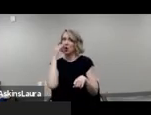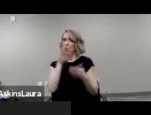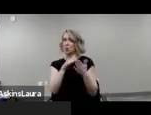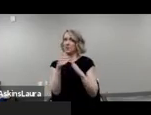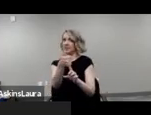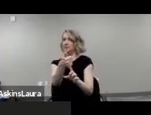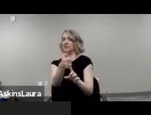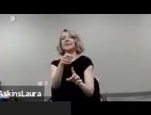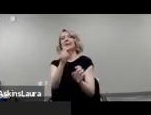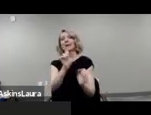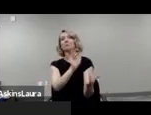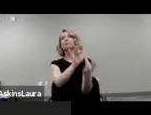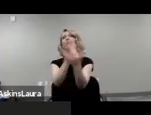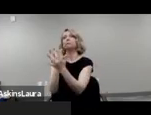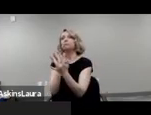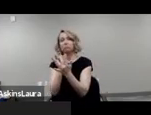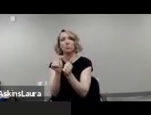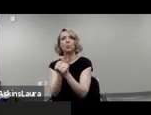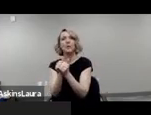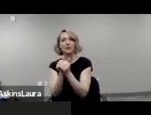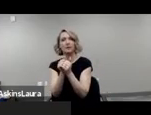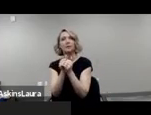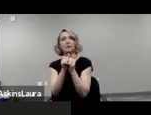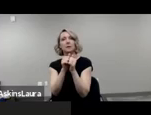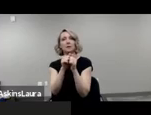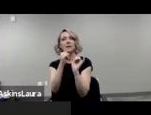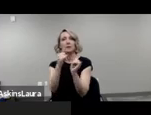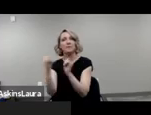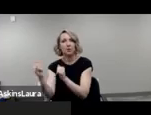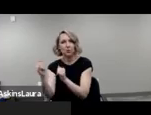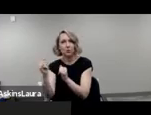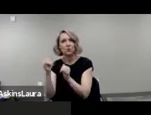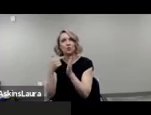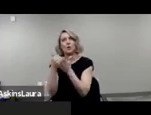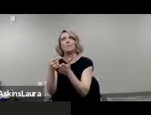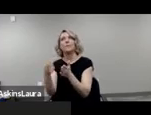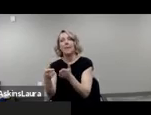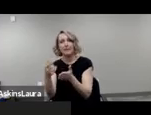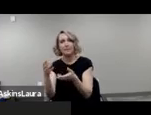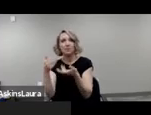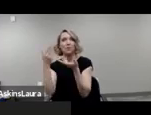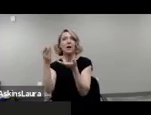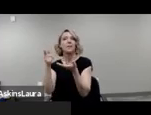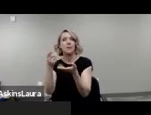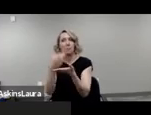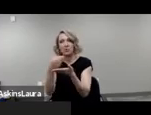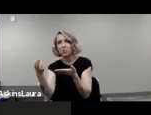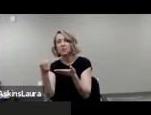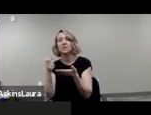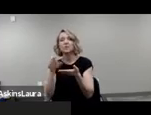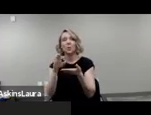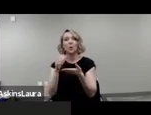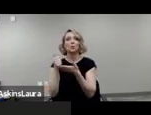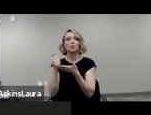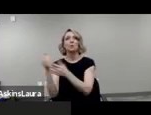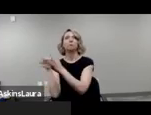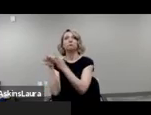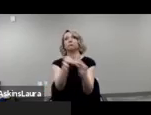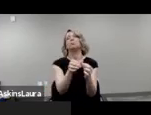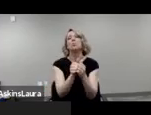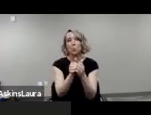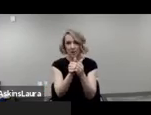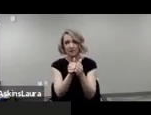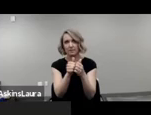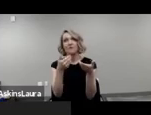well and they're able to connect individuals with resources and providers who can help get people to